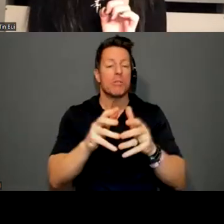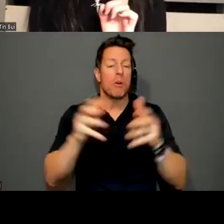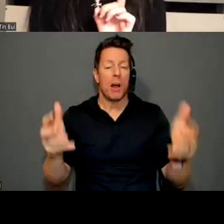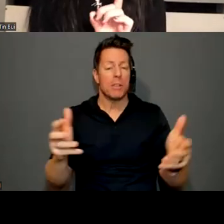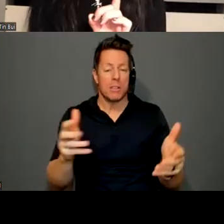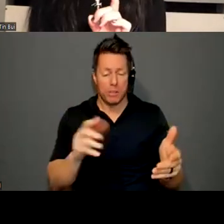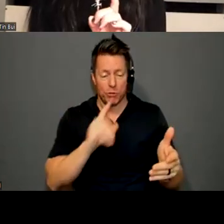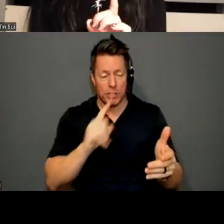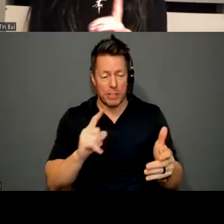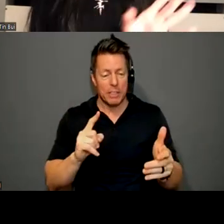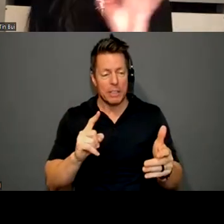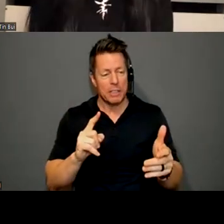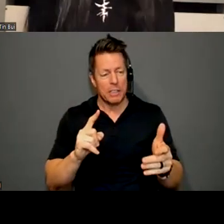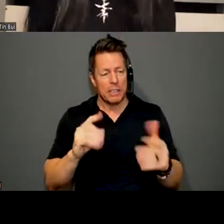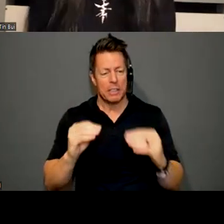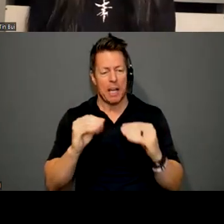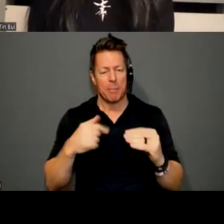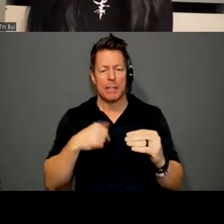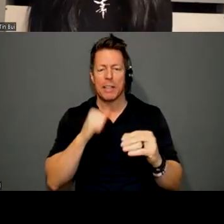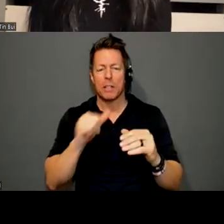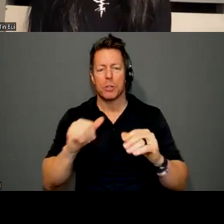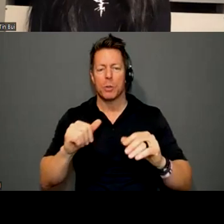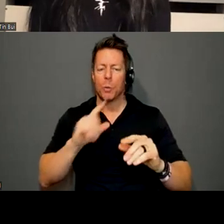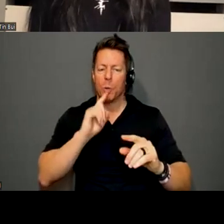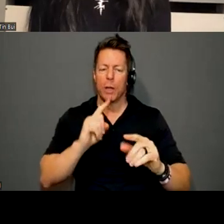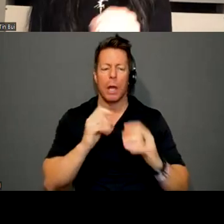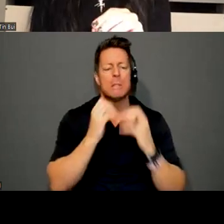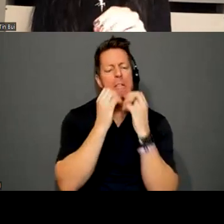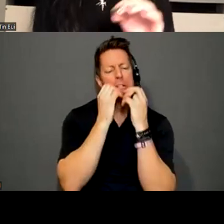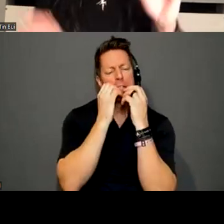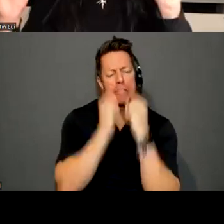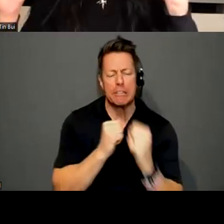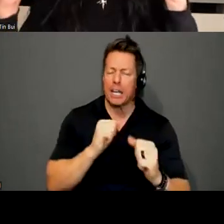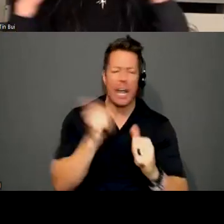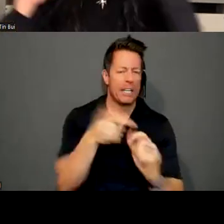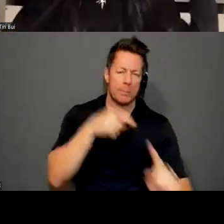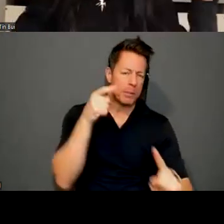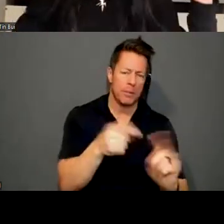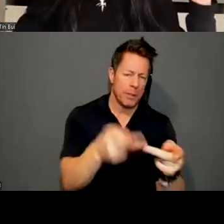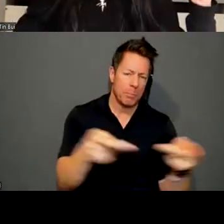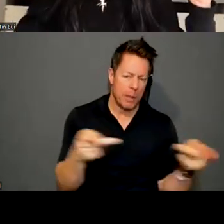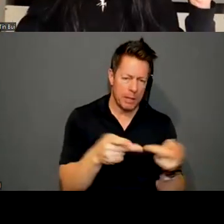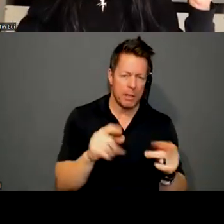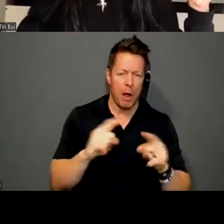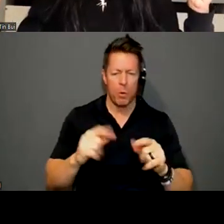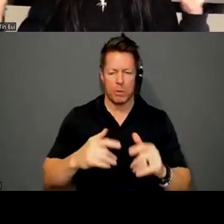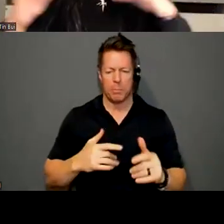taught me to not glorify any space. Yeah. And also always be center